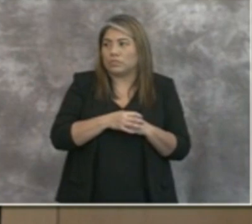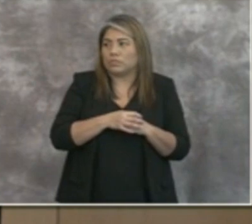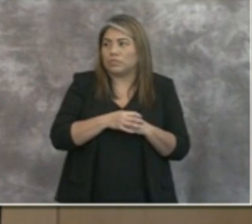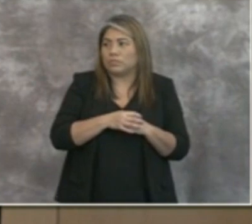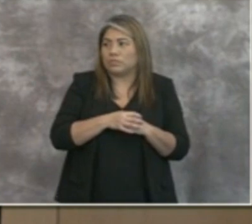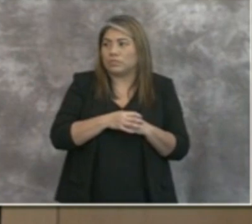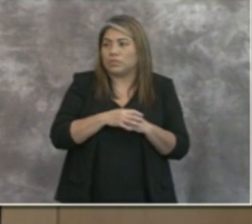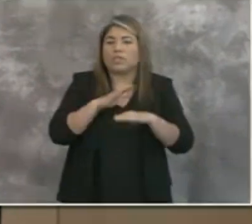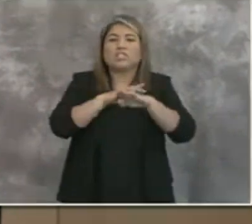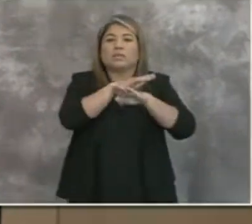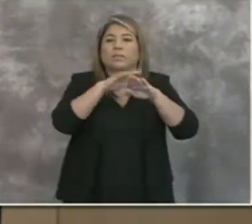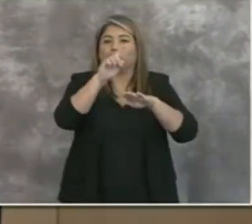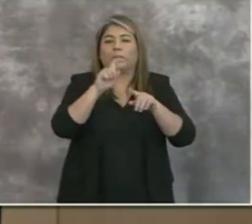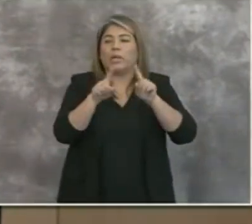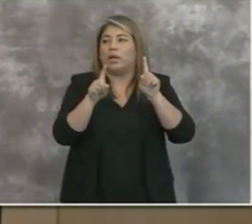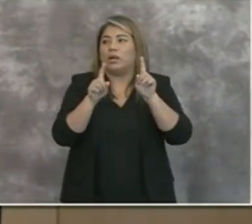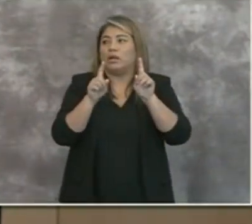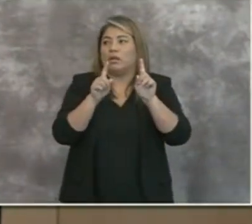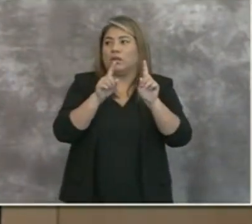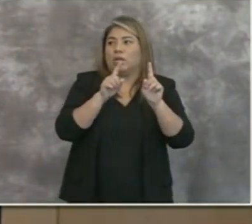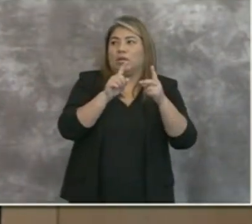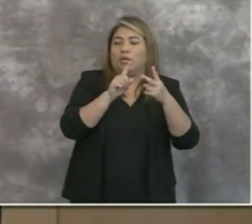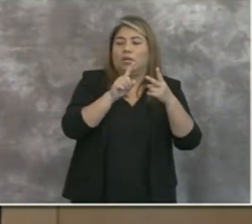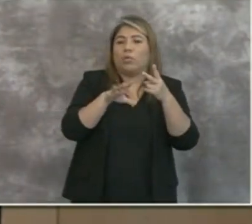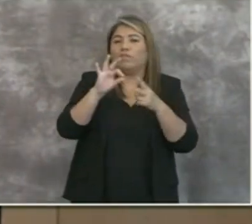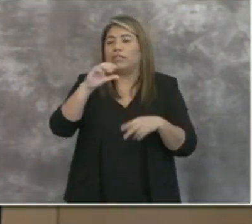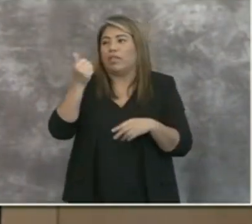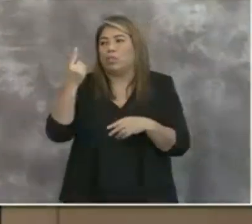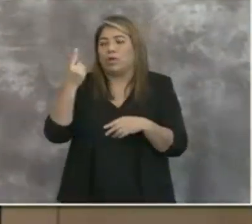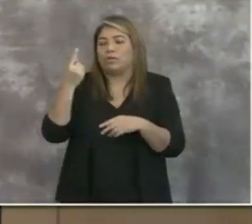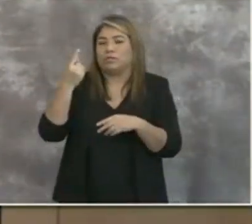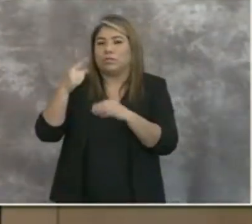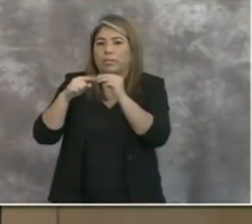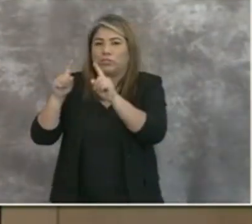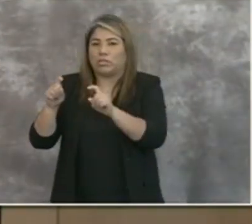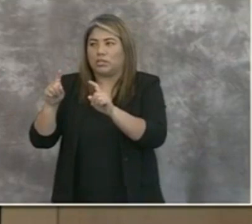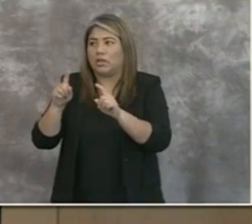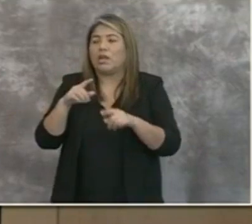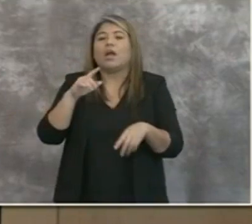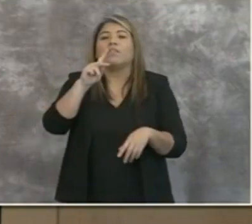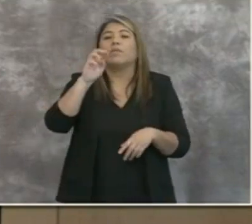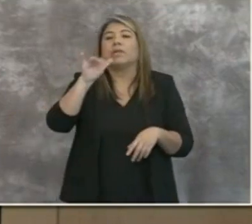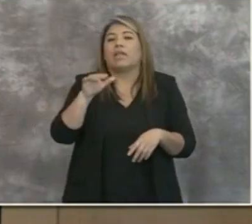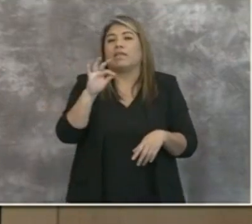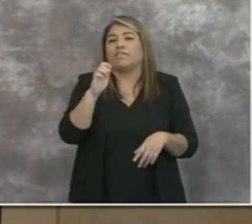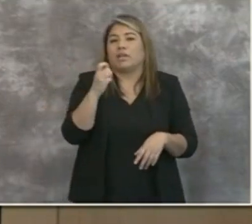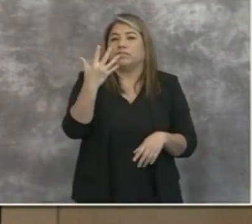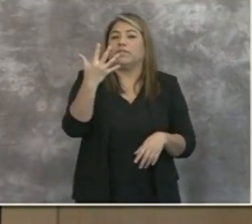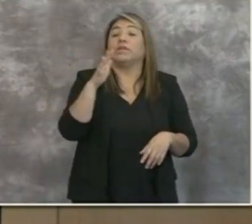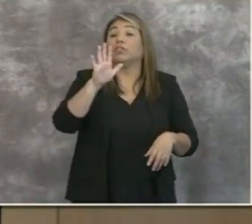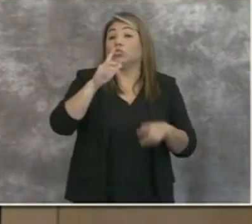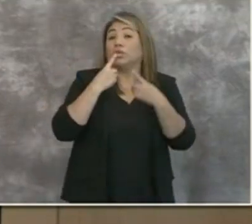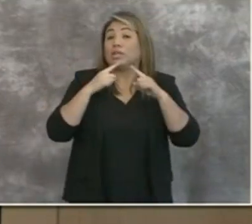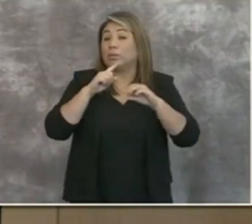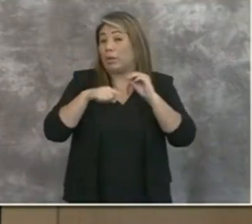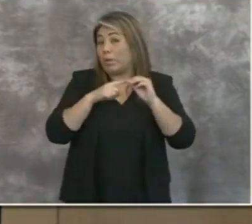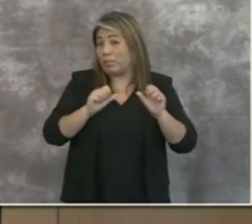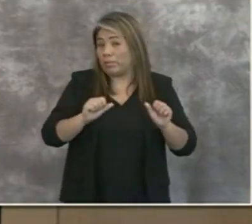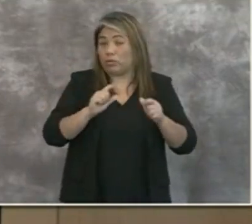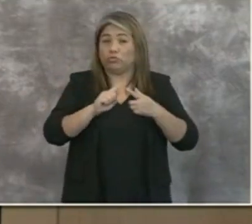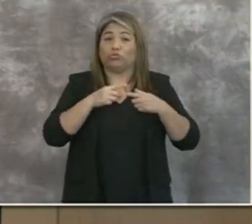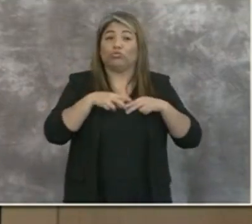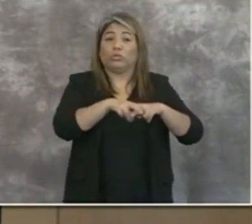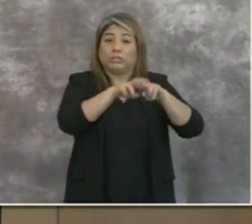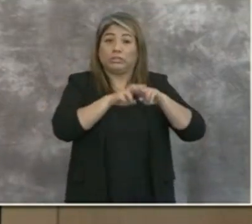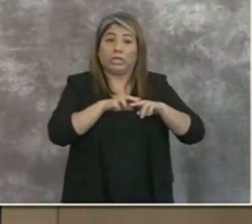This is a beach one. Let me get to this one first, and then we'll find the testing one. This is from Kelly from Fox 5. Does your announcement about being able to sit on